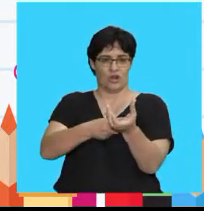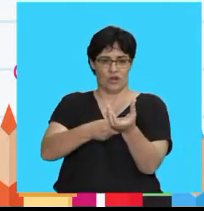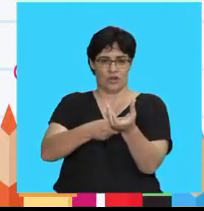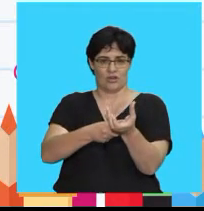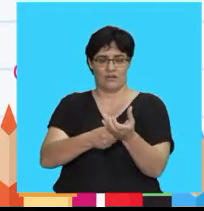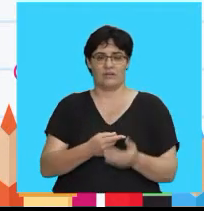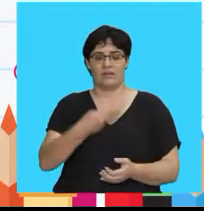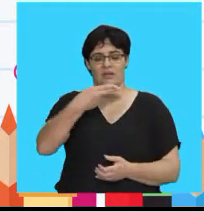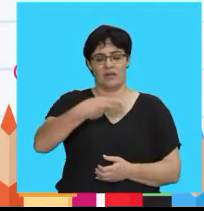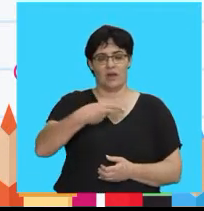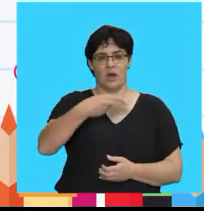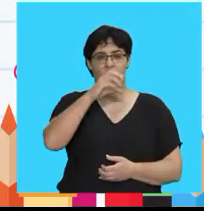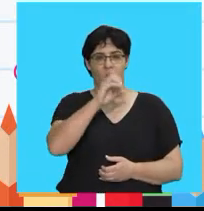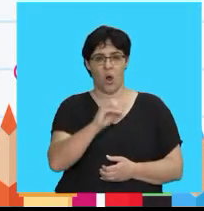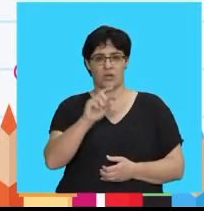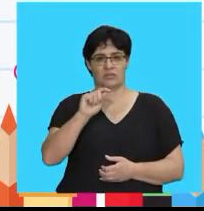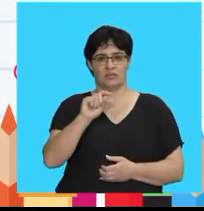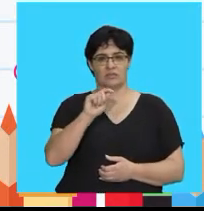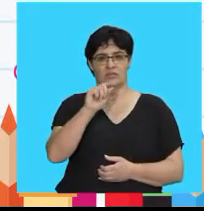Hot dog